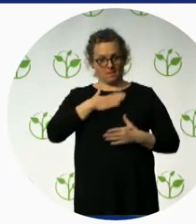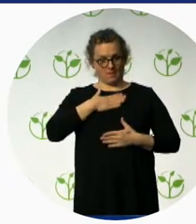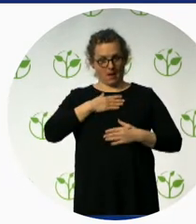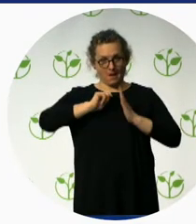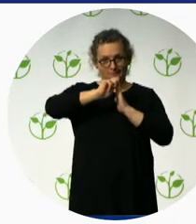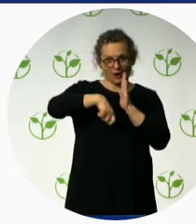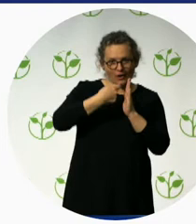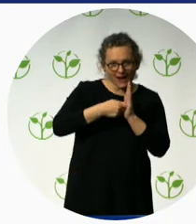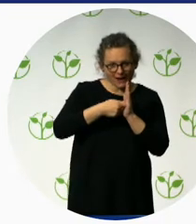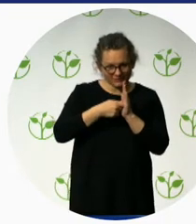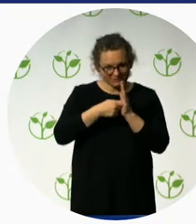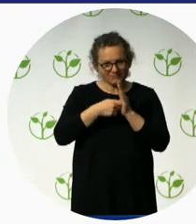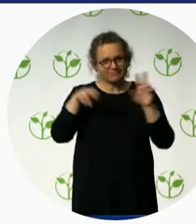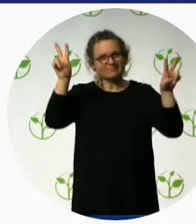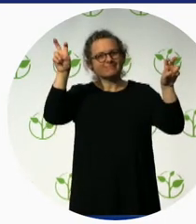How do I use this?